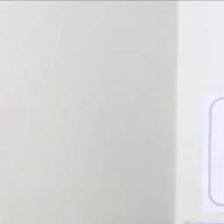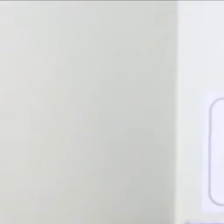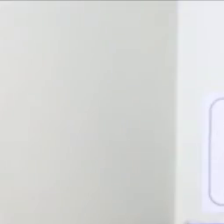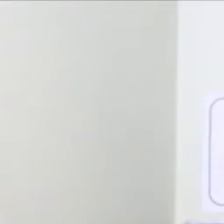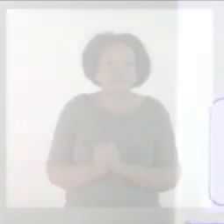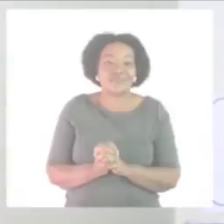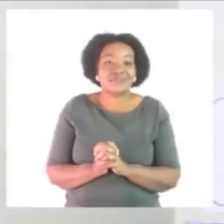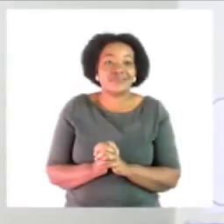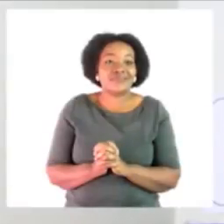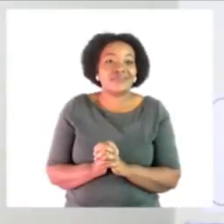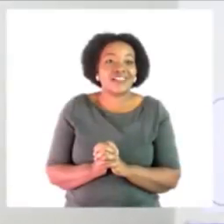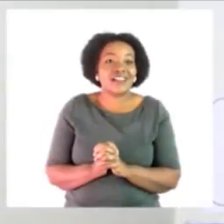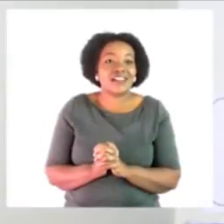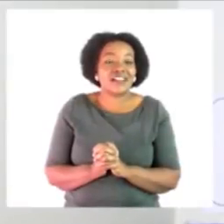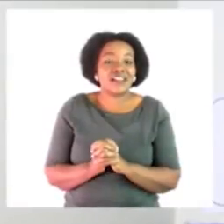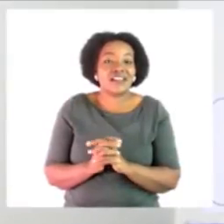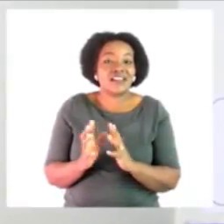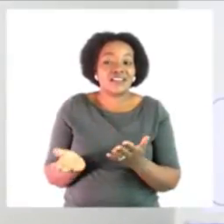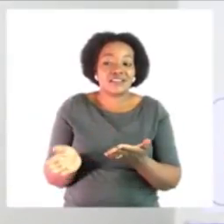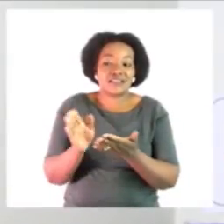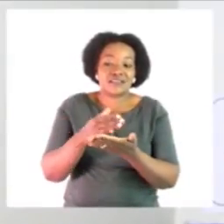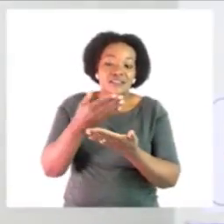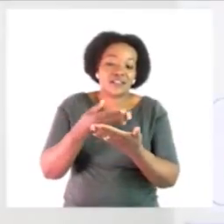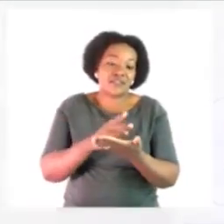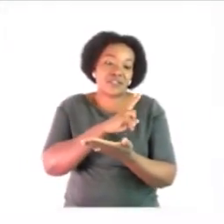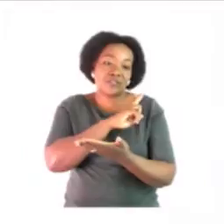all right i would like for us to turn to page 25